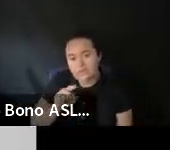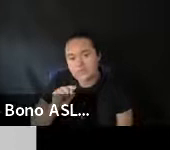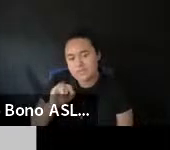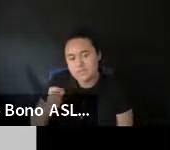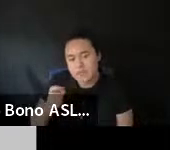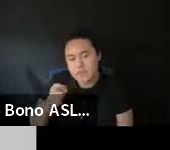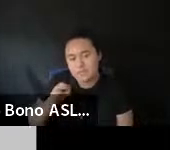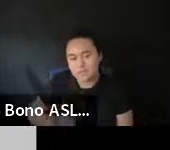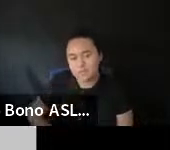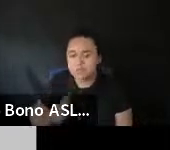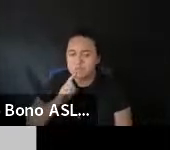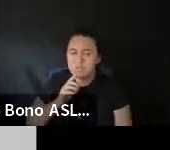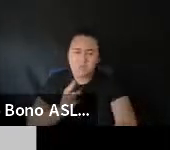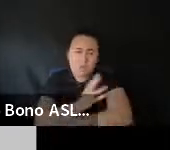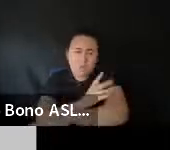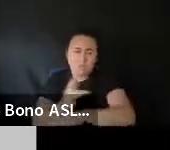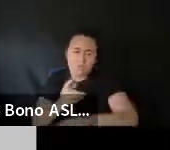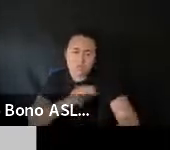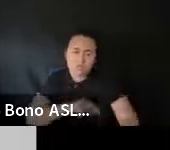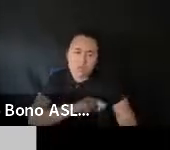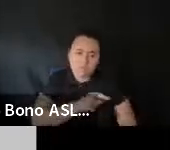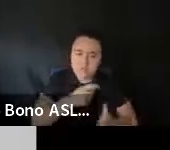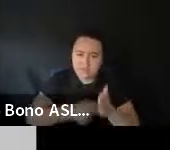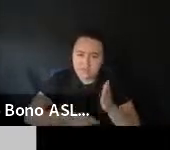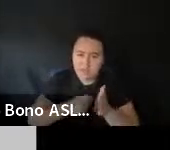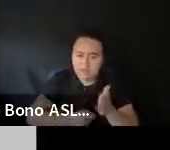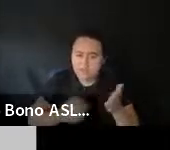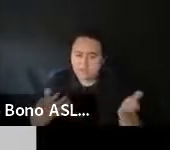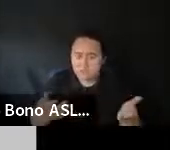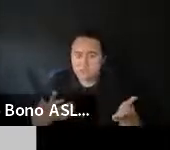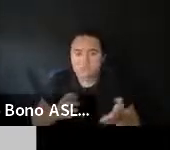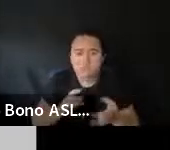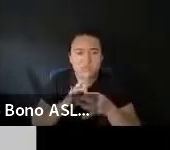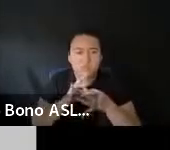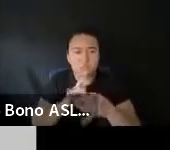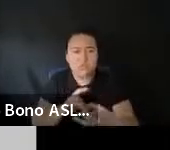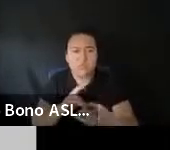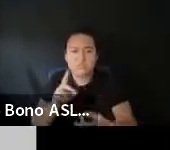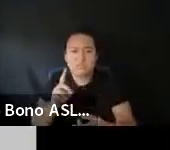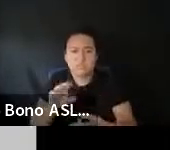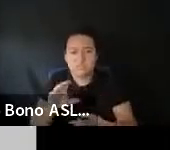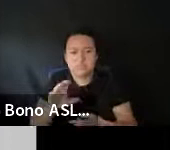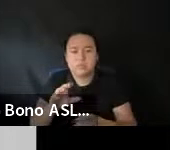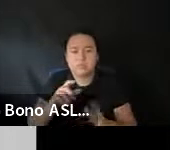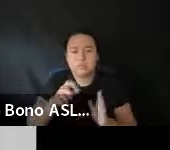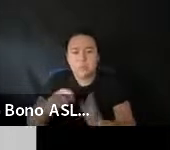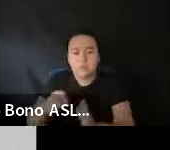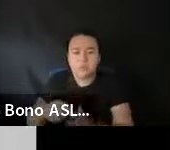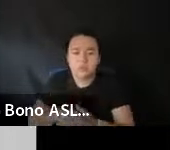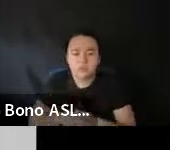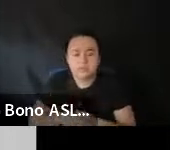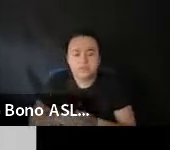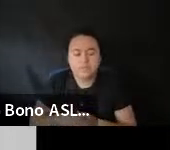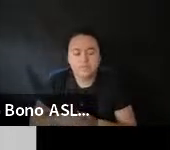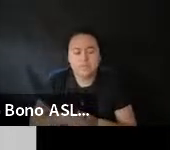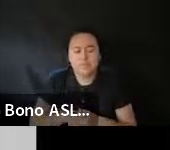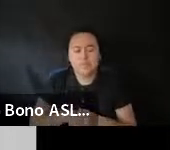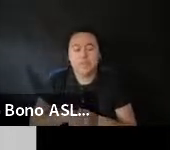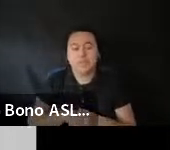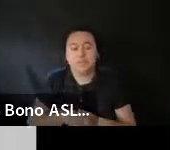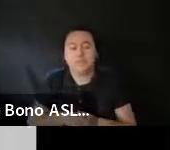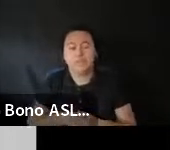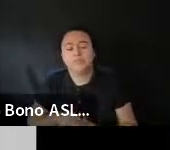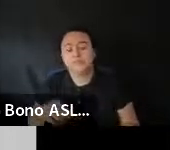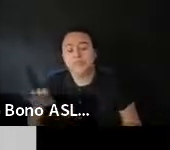sort of a wide range of qualifying costs. Uh. You know. As they relate to documentaries. Um. Uh. There is.